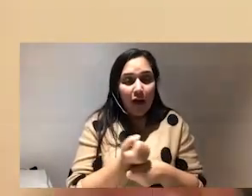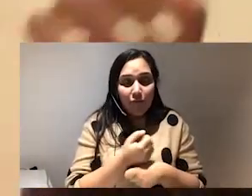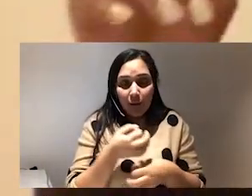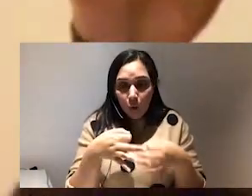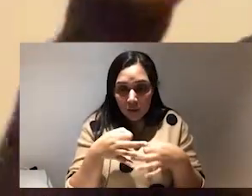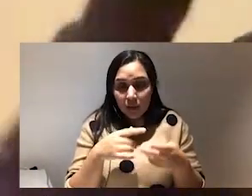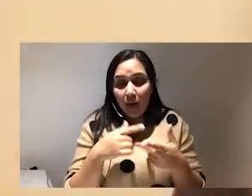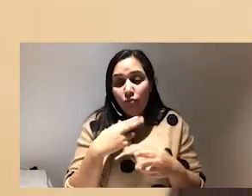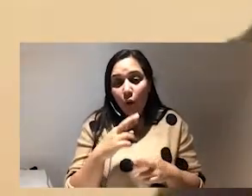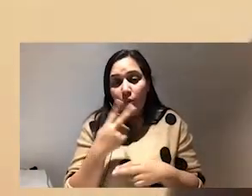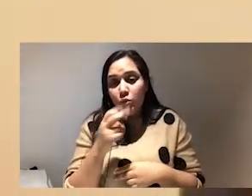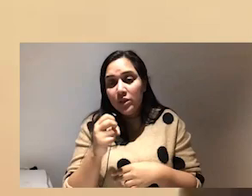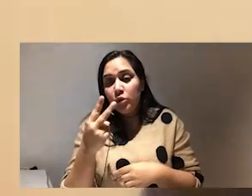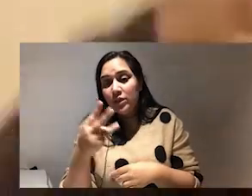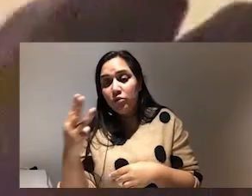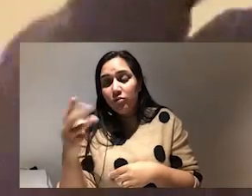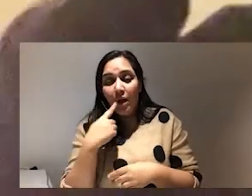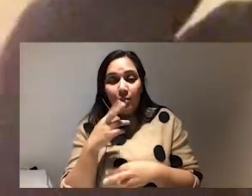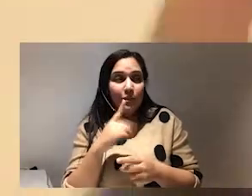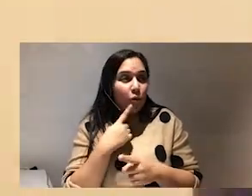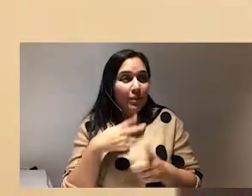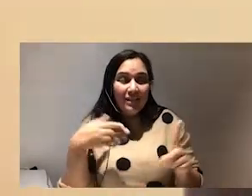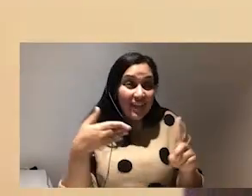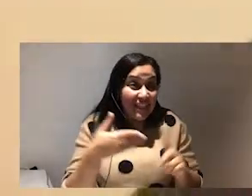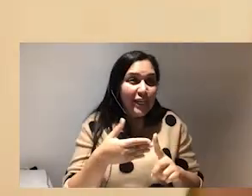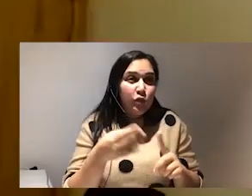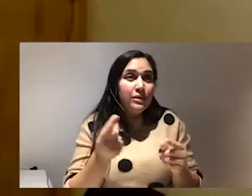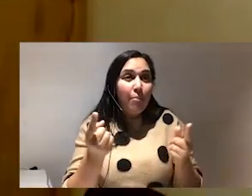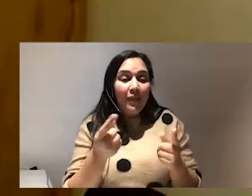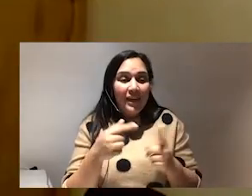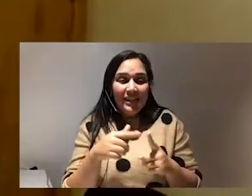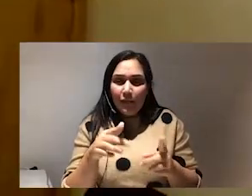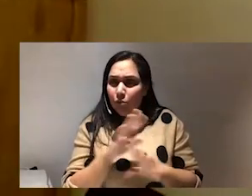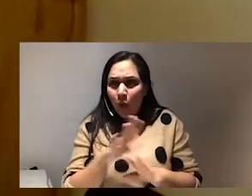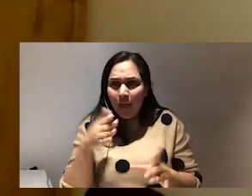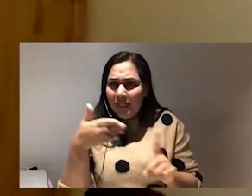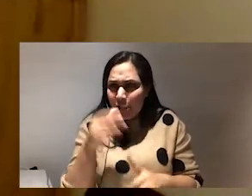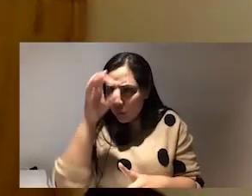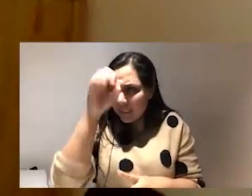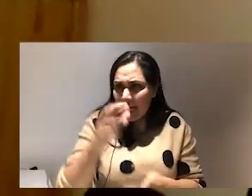2023 i call myself intentional something because i've really not intentional dickhead i hope